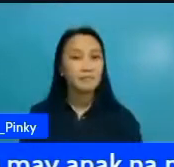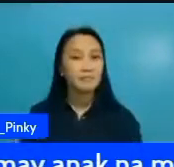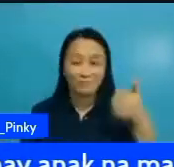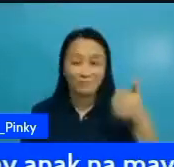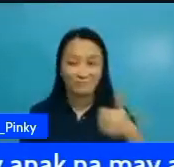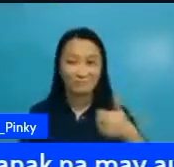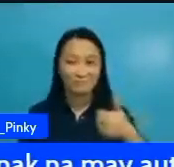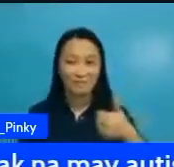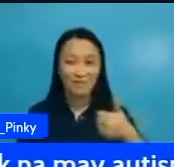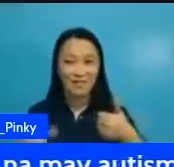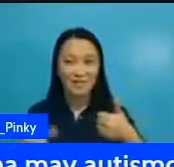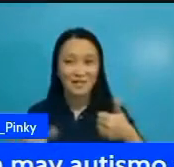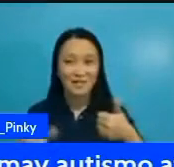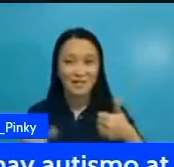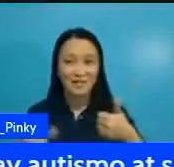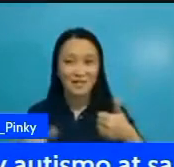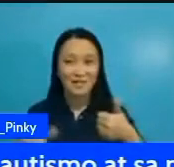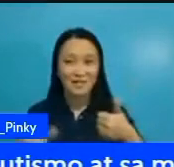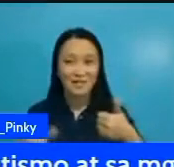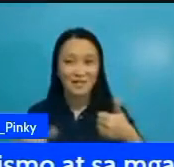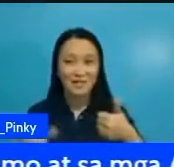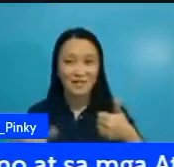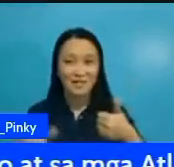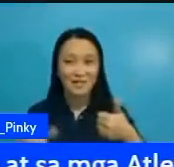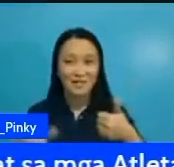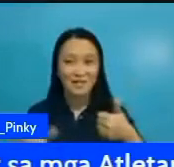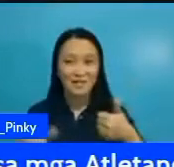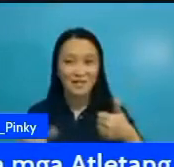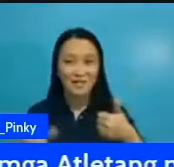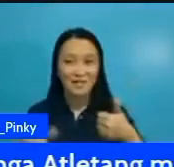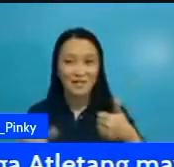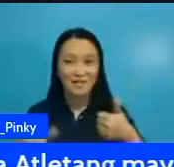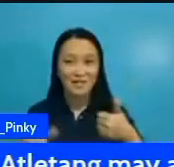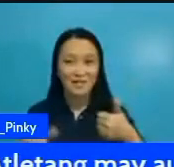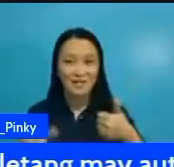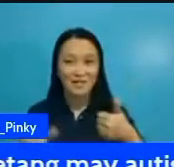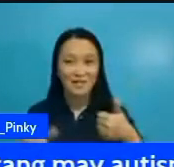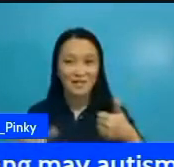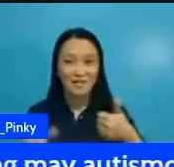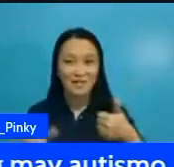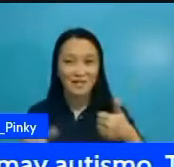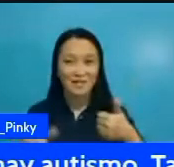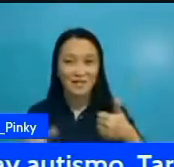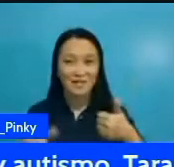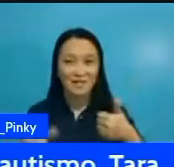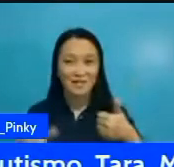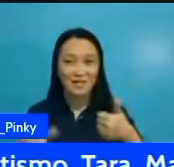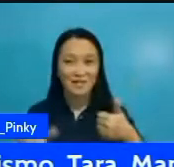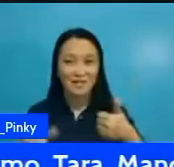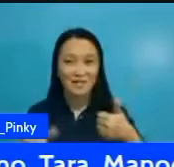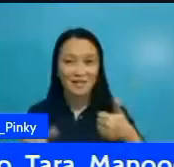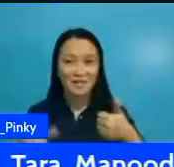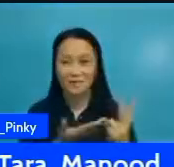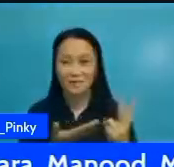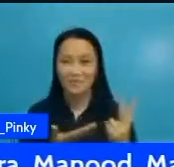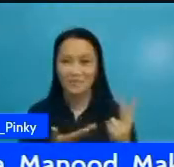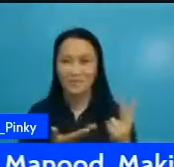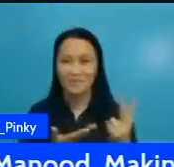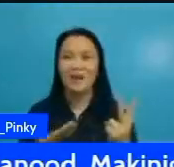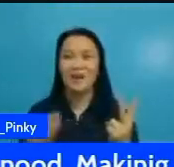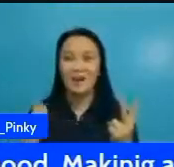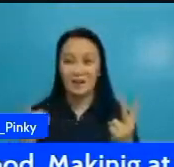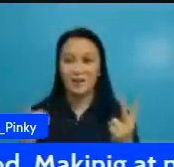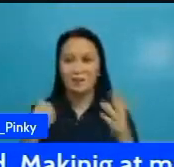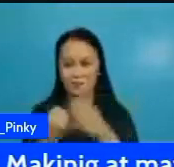his brother's silence both boys learned how big the world can be in that short span of time as they met